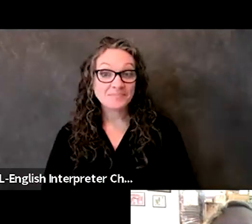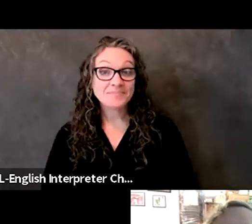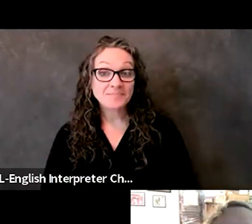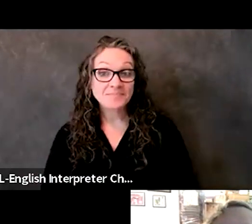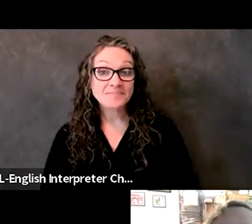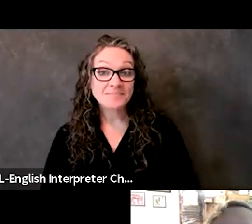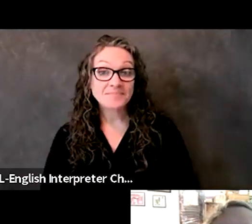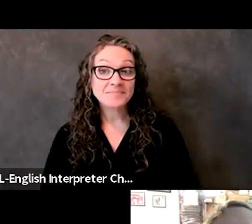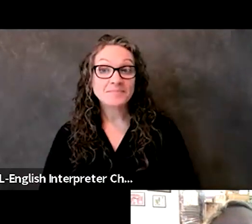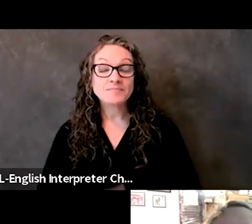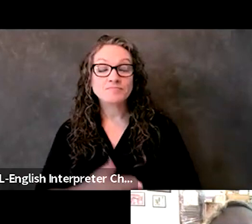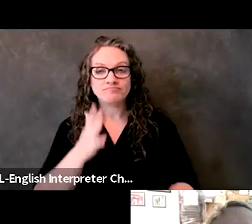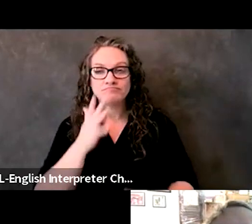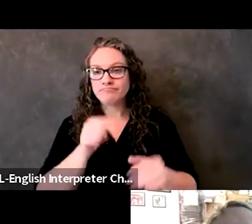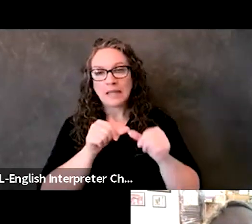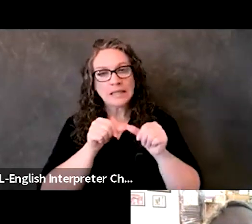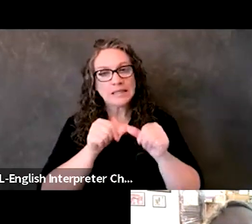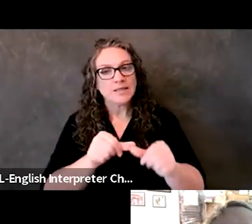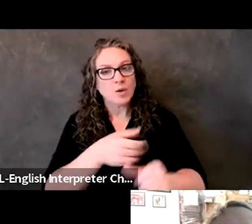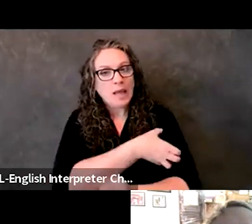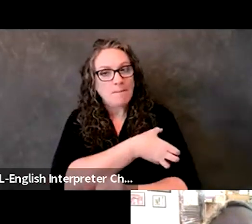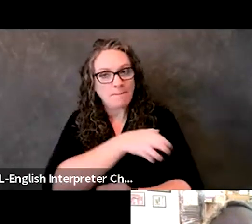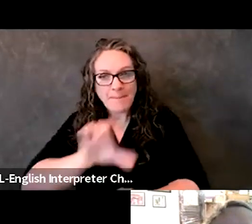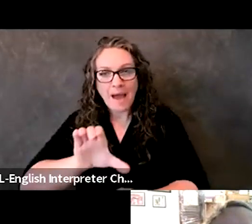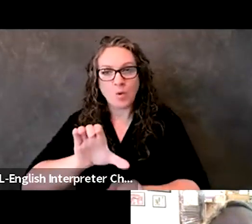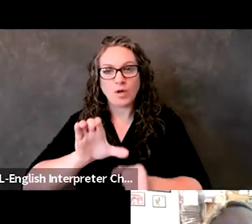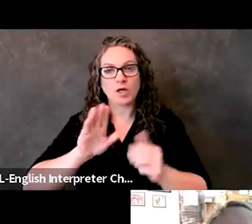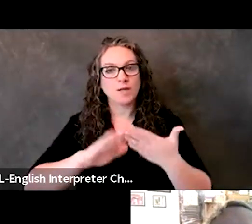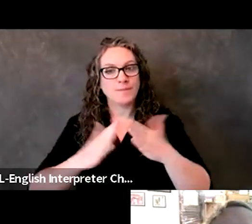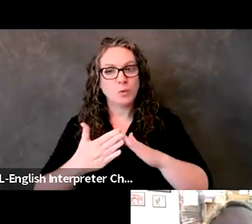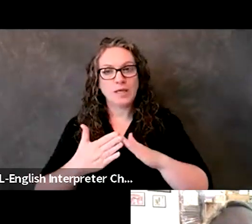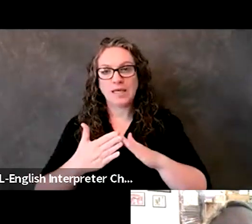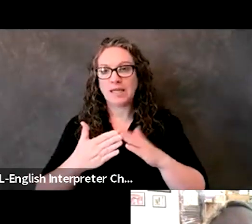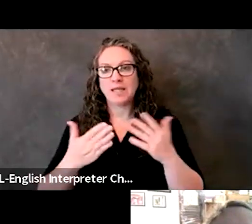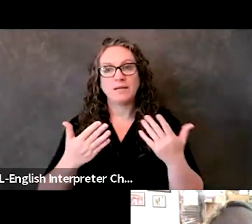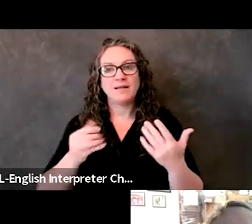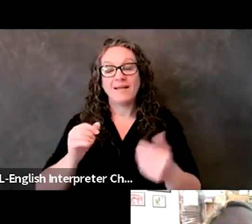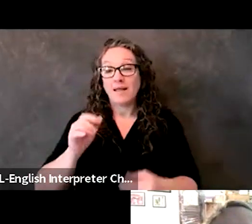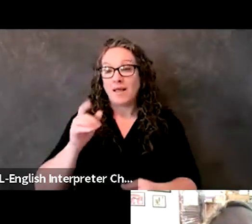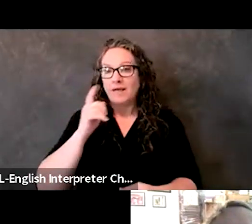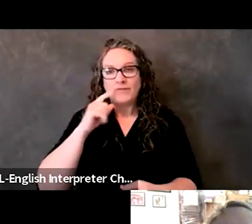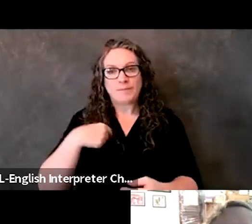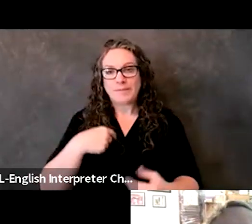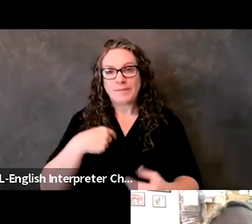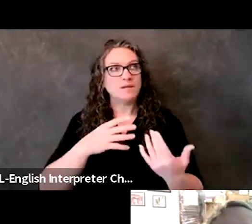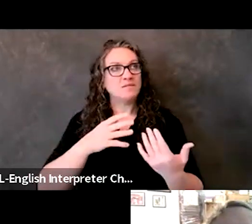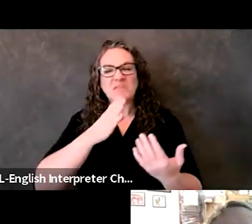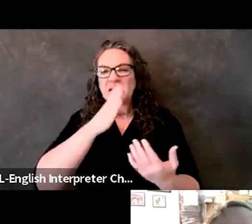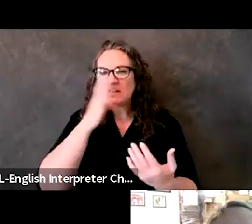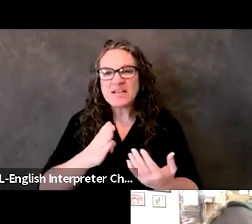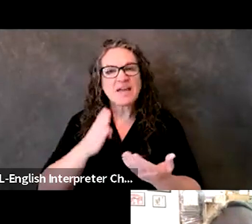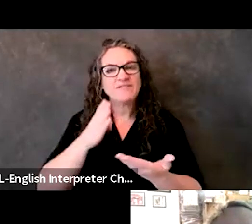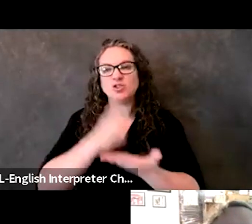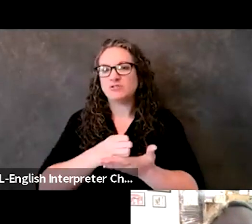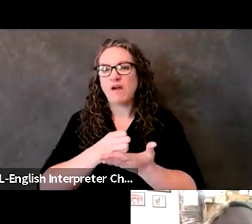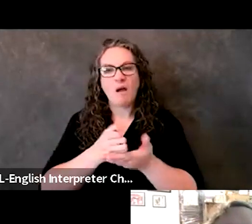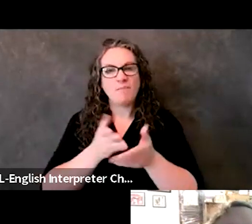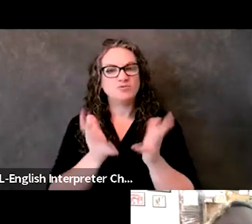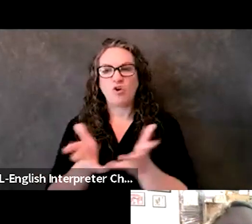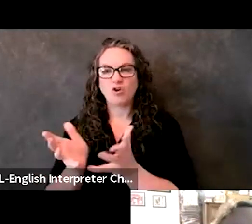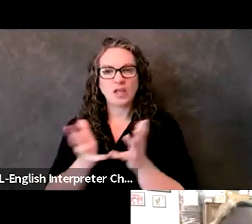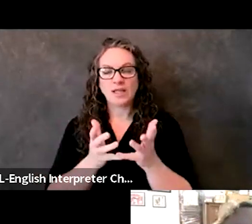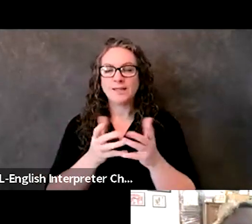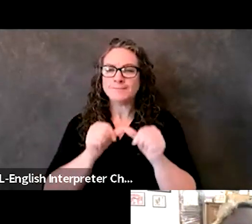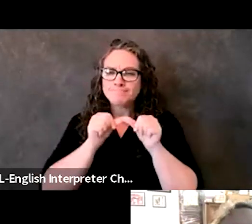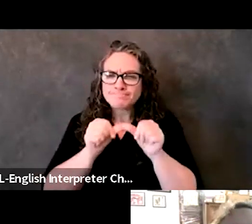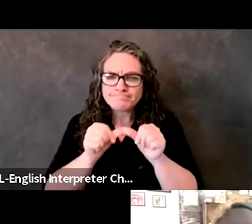continue to empower communities. Uh, I, I think that's a never ending task, right? Uh, you want to make sure that your